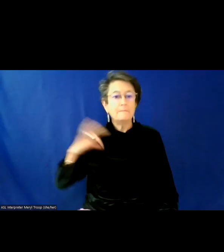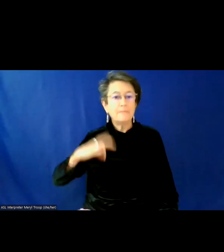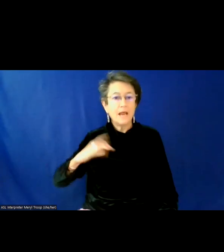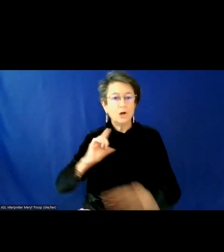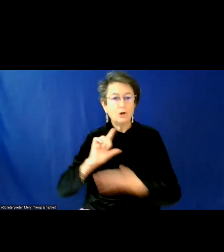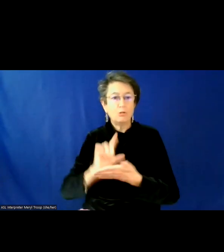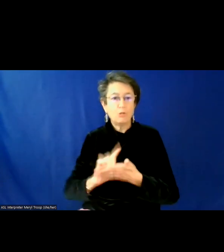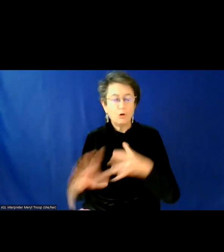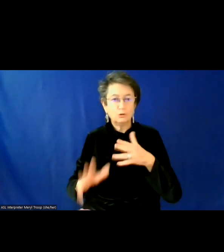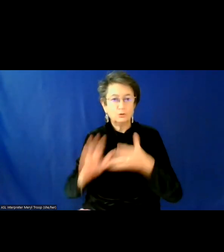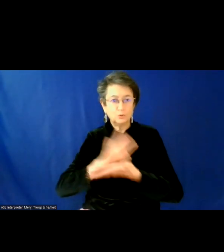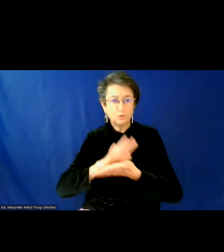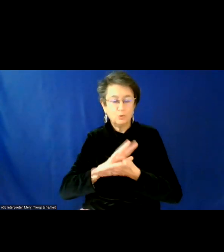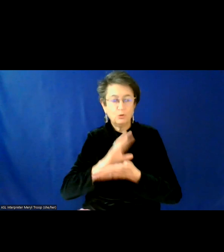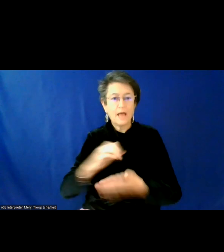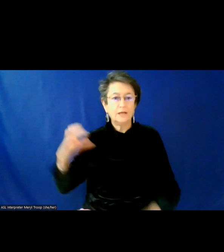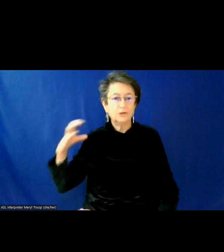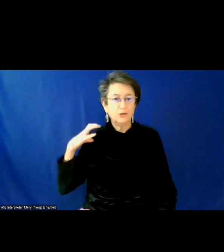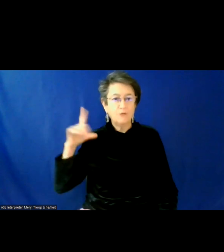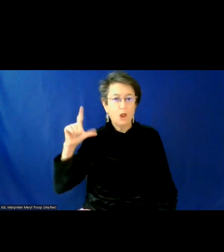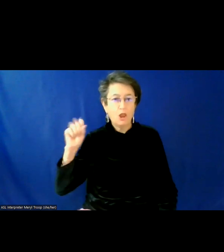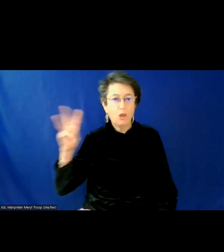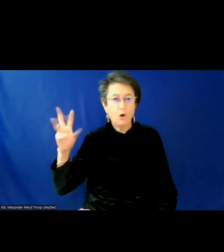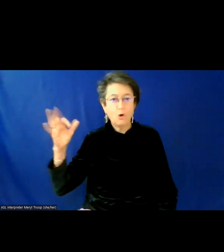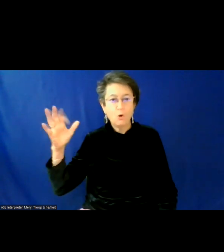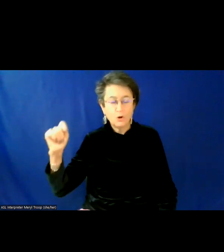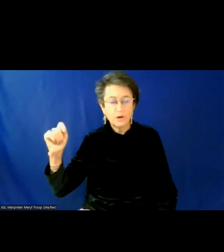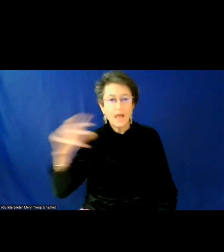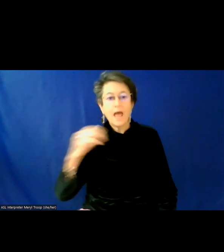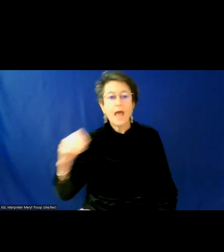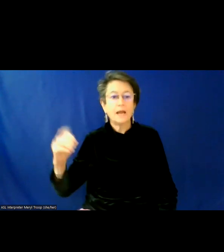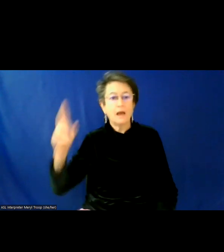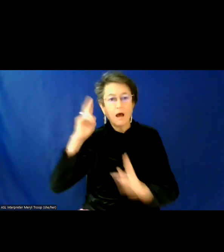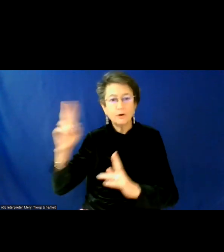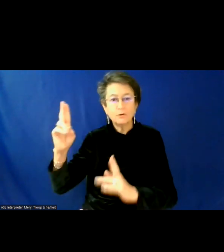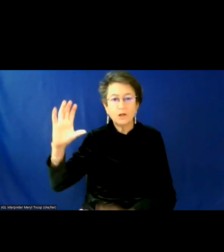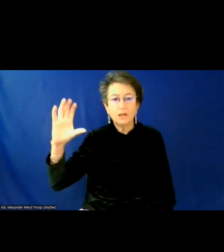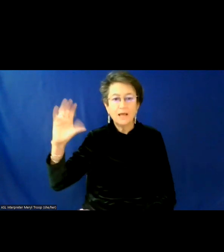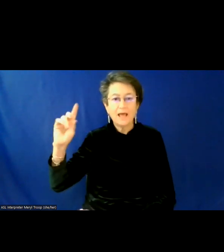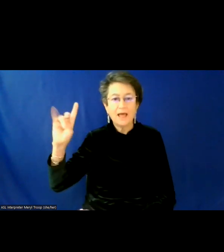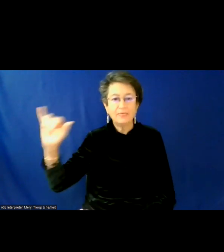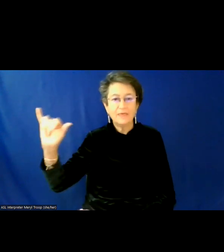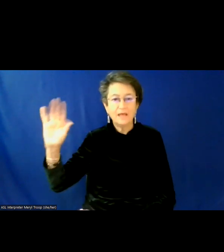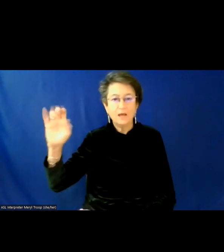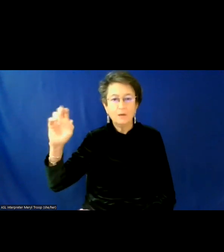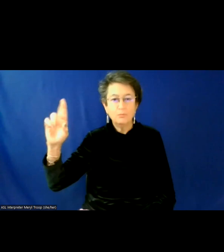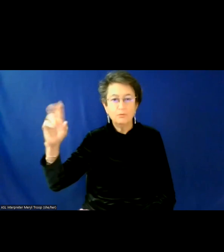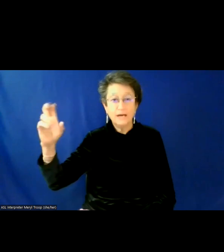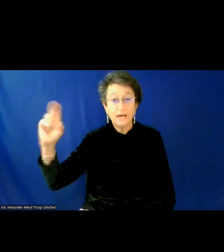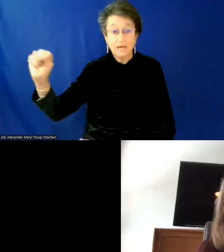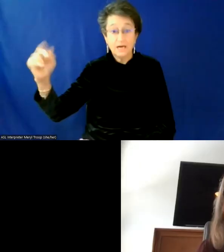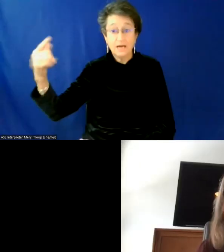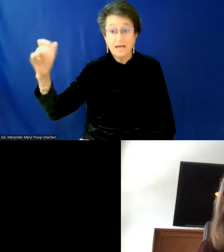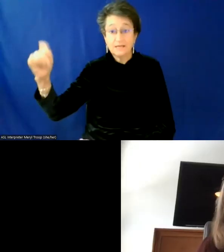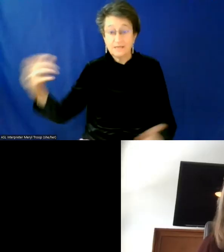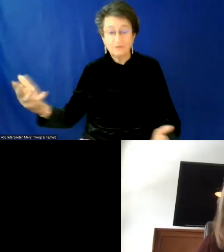Law Court, and also, uh, the Honorable State Senator Kathy Breen. Um, thank you all for your interest and allyship,